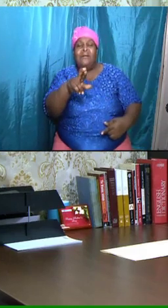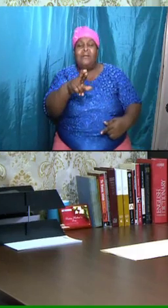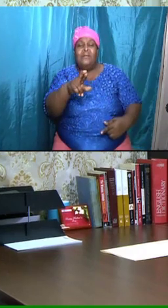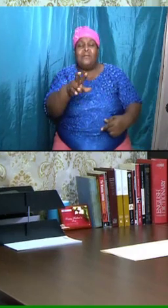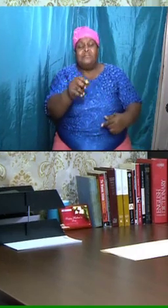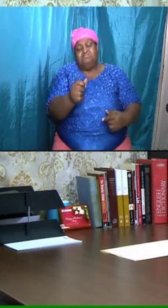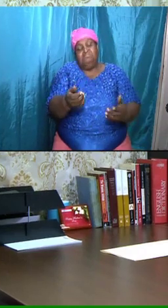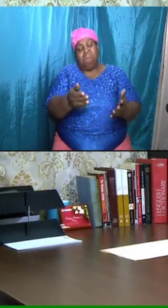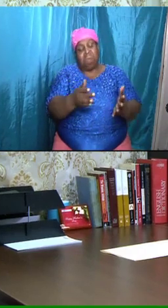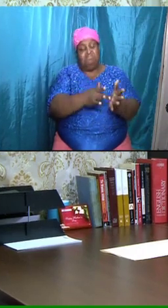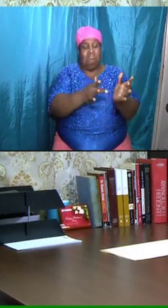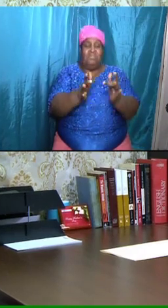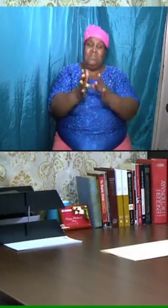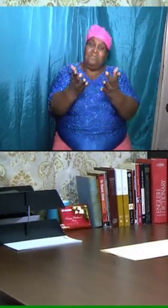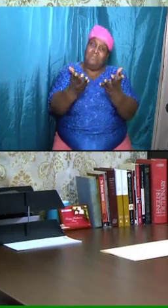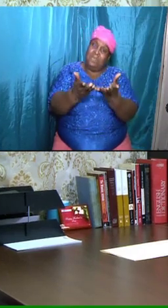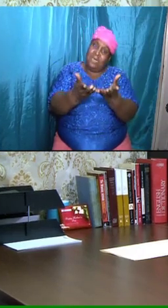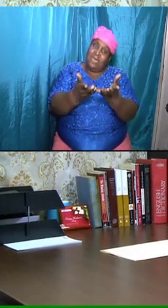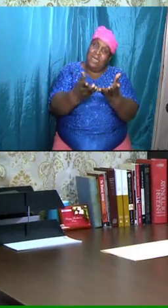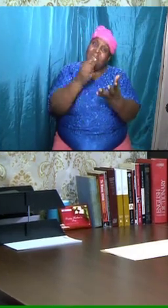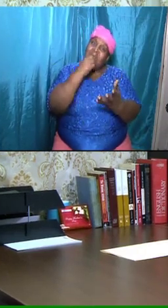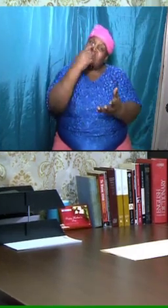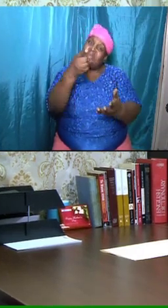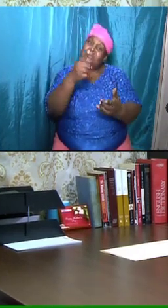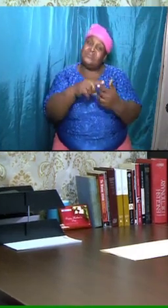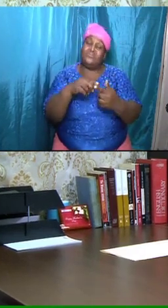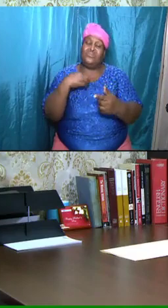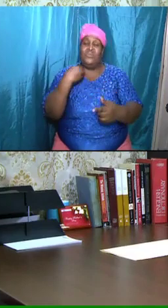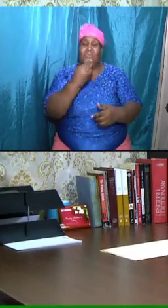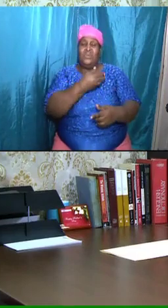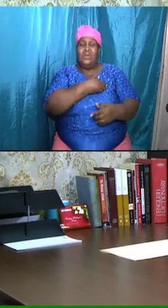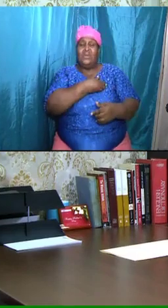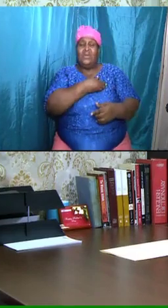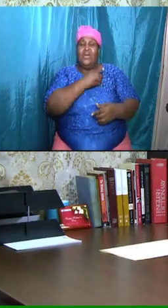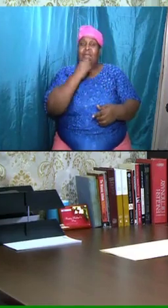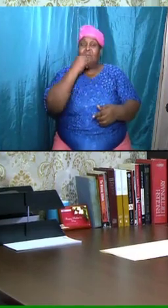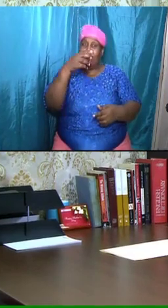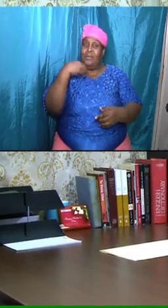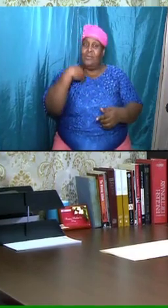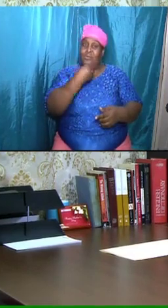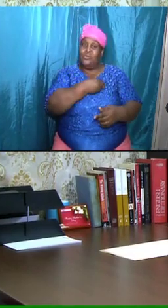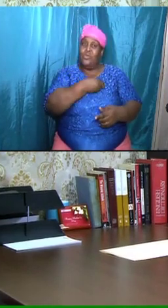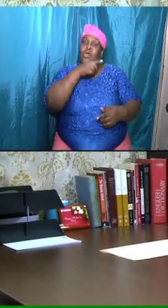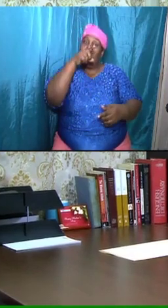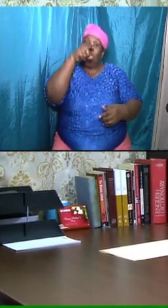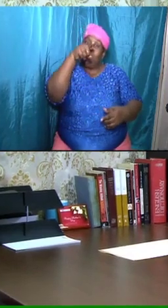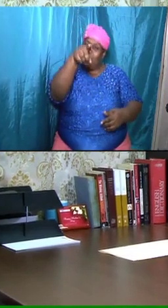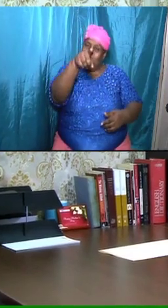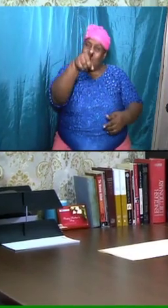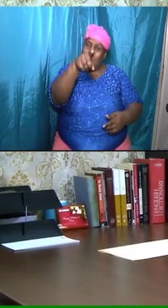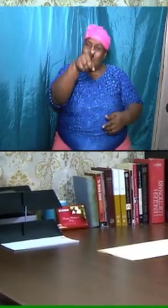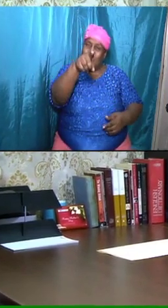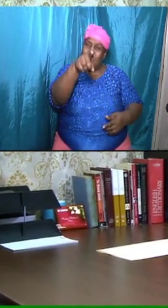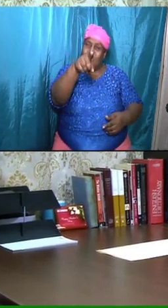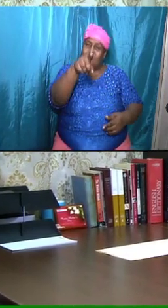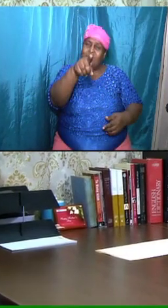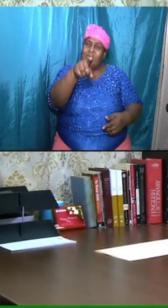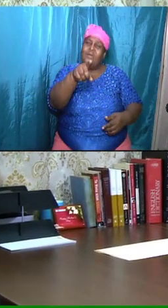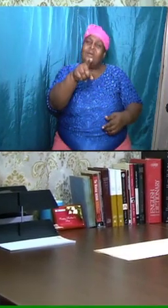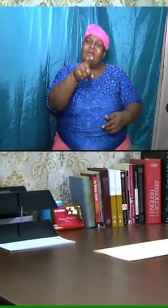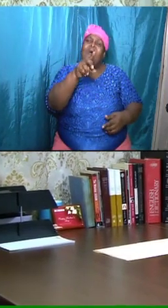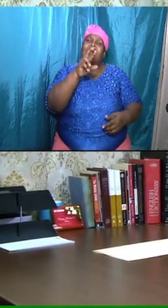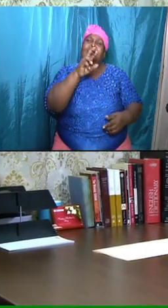Bible describes some things to us and tells us that you are a